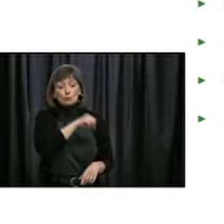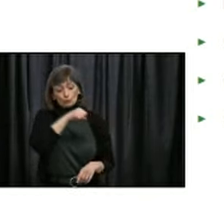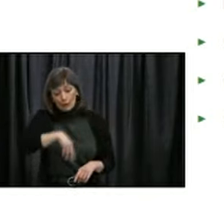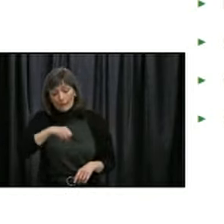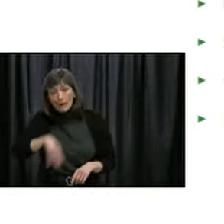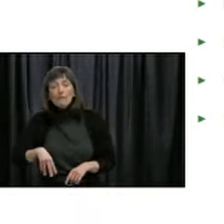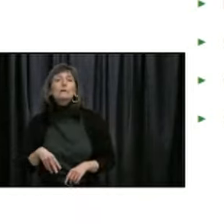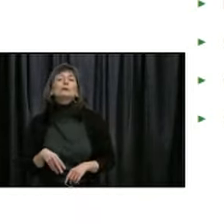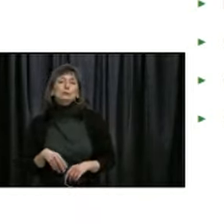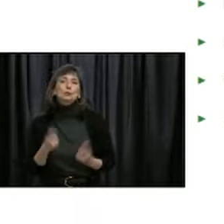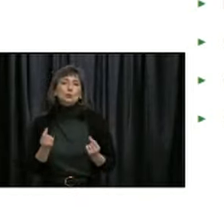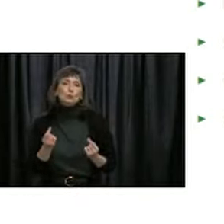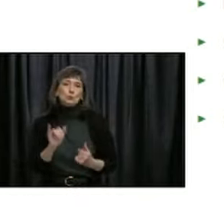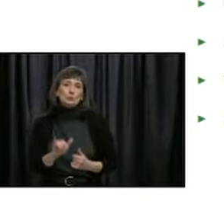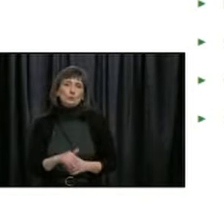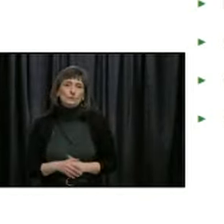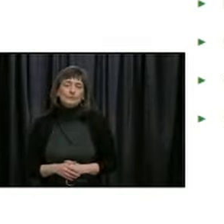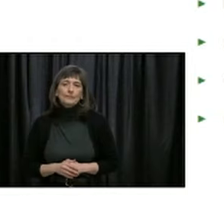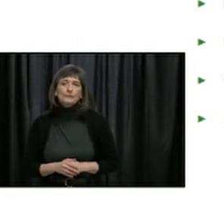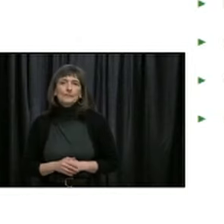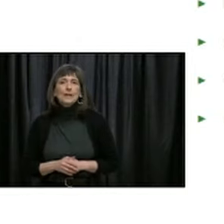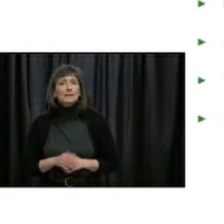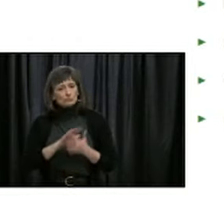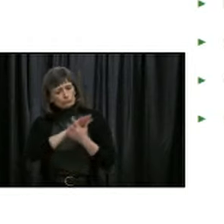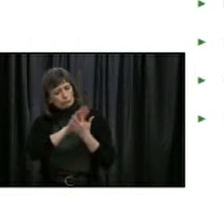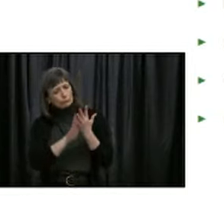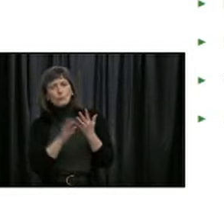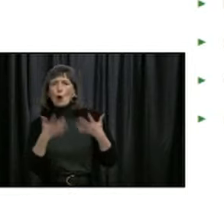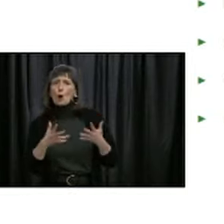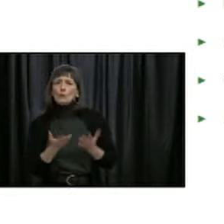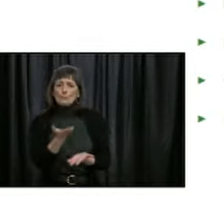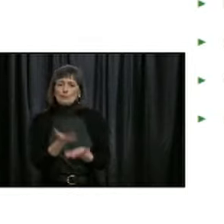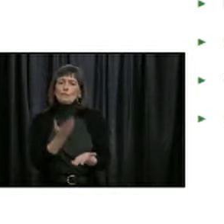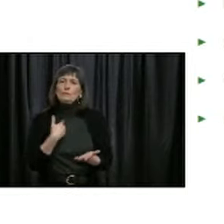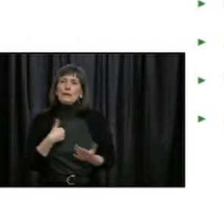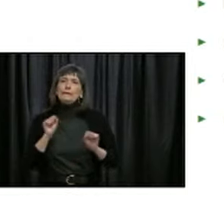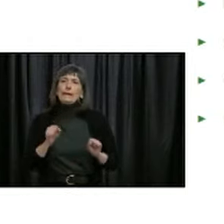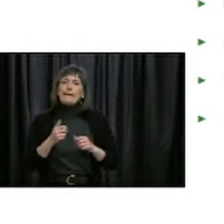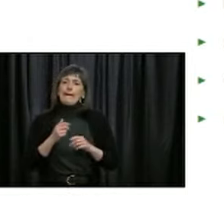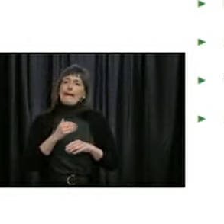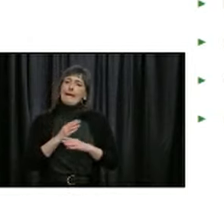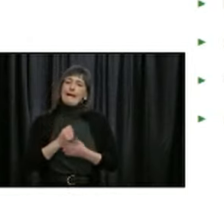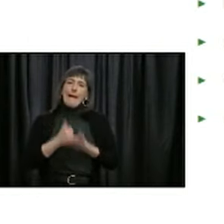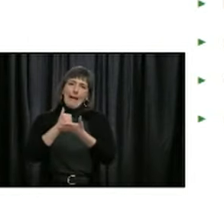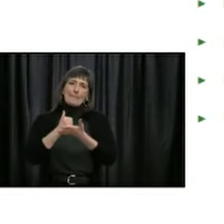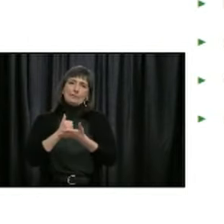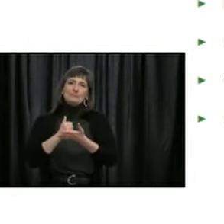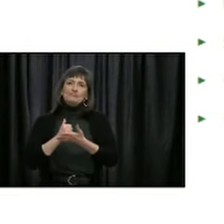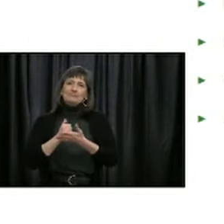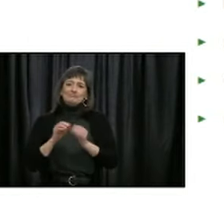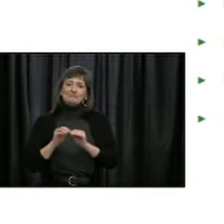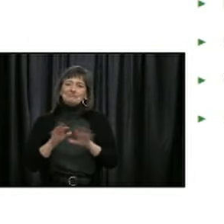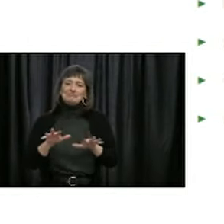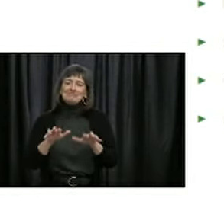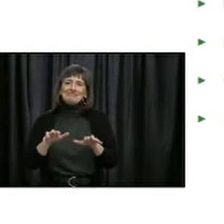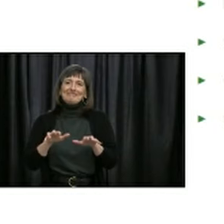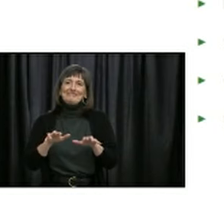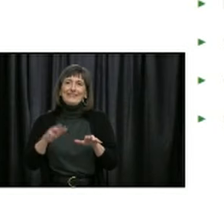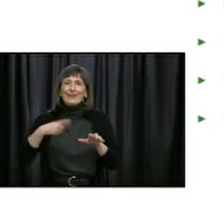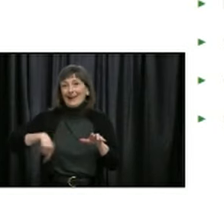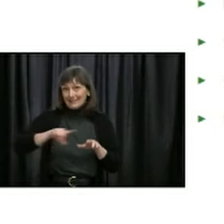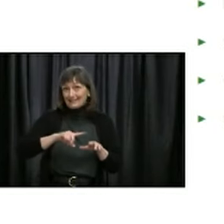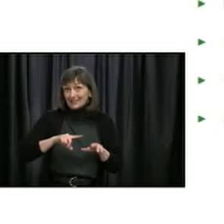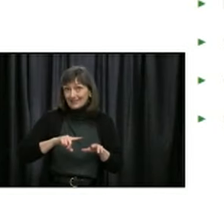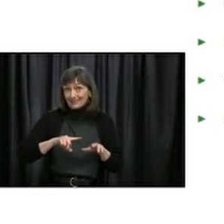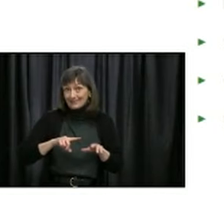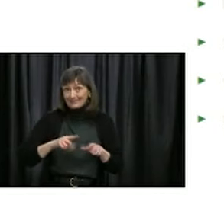long way in preventing the spread of COVID-19, and indeed up to this point have been some of the most effective things that has